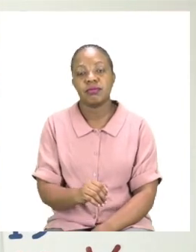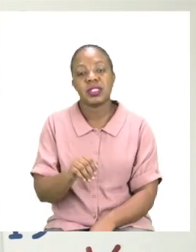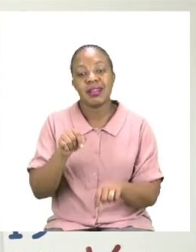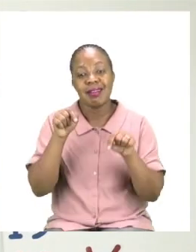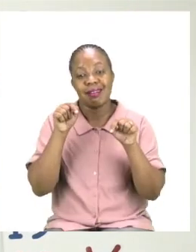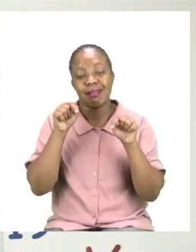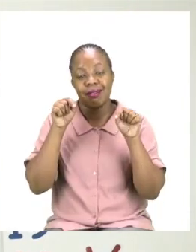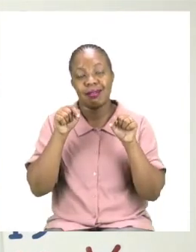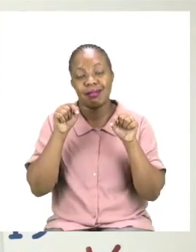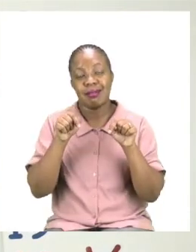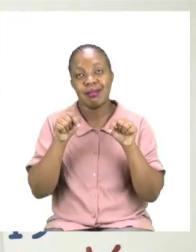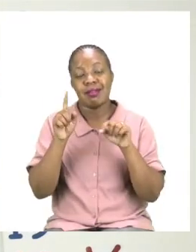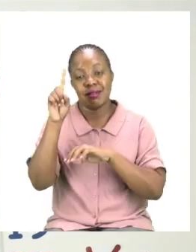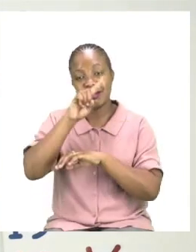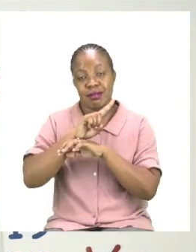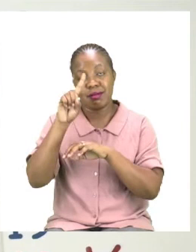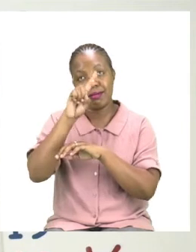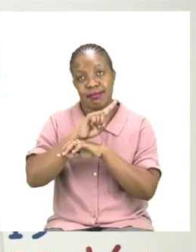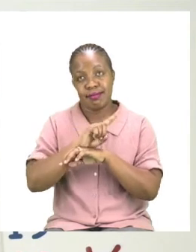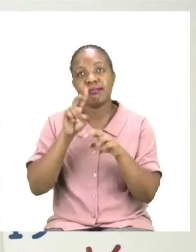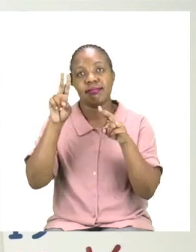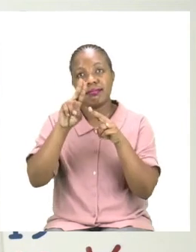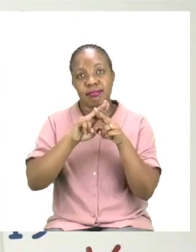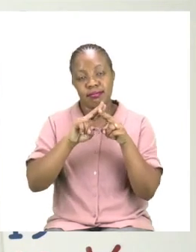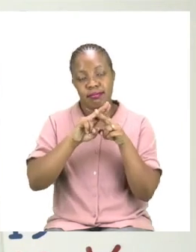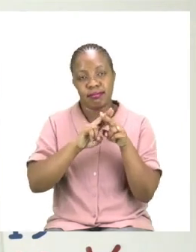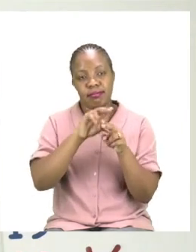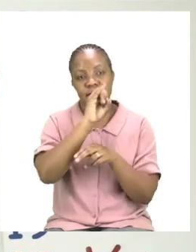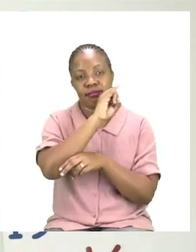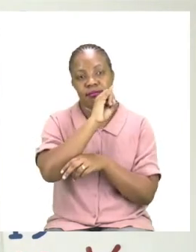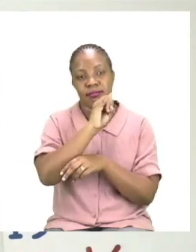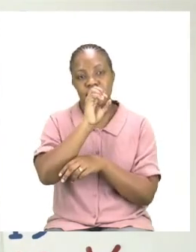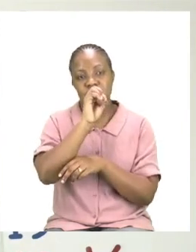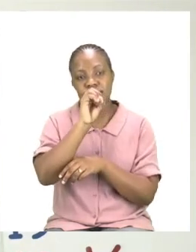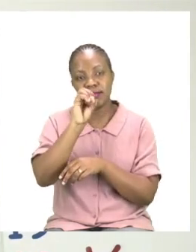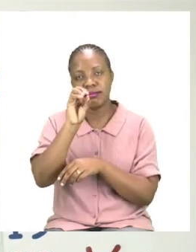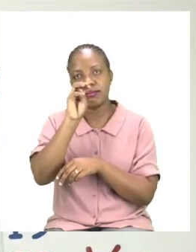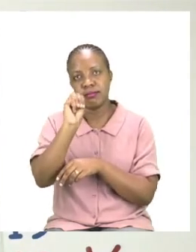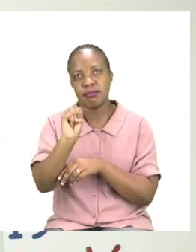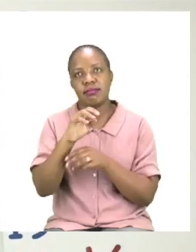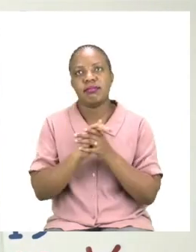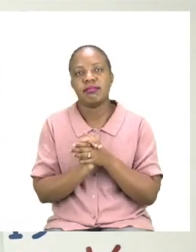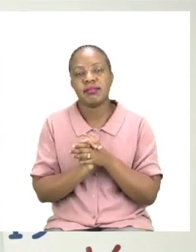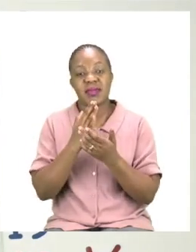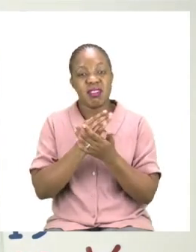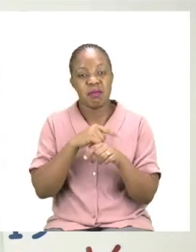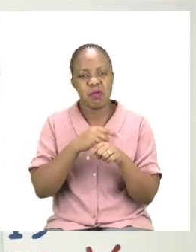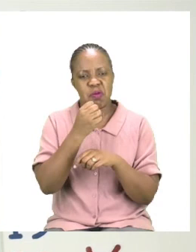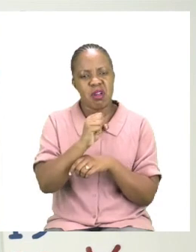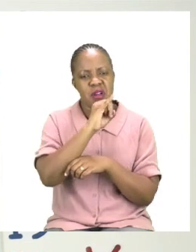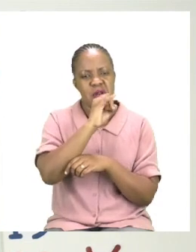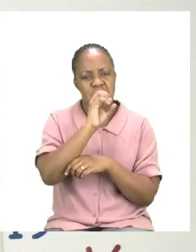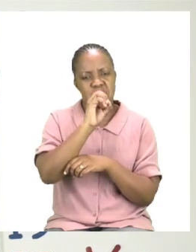Z, OOO, M, ZOOM. Like the Zoom meetings sometimes that your parents